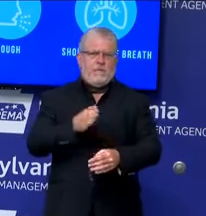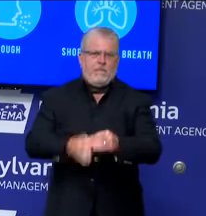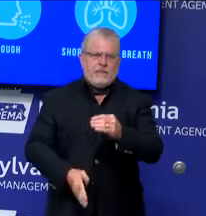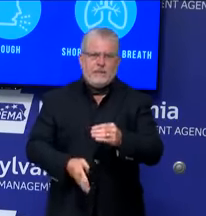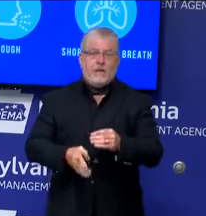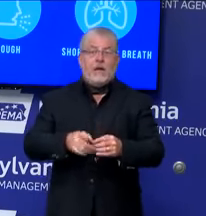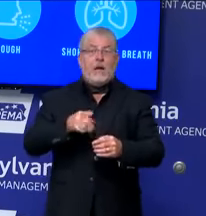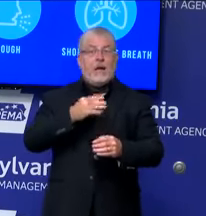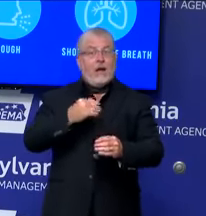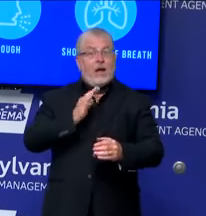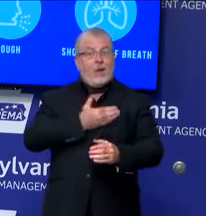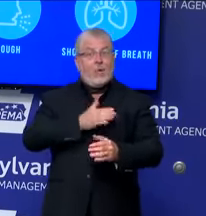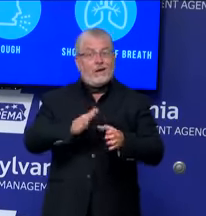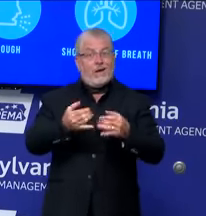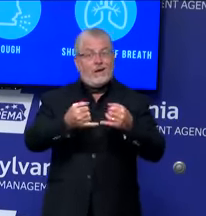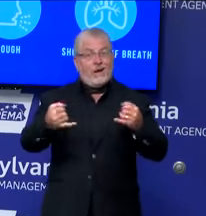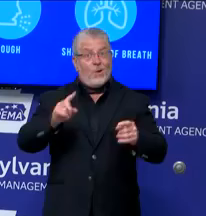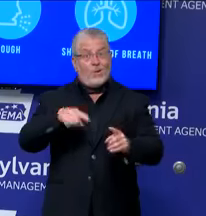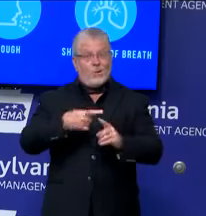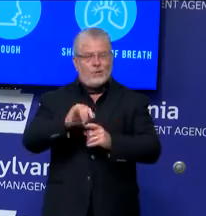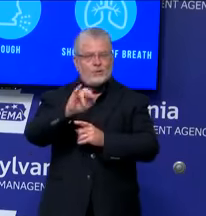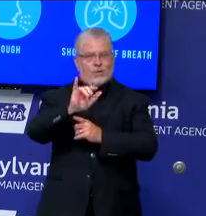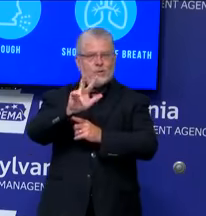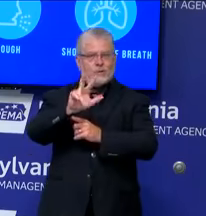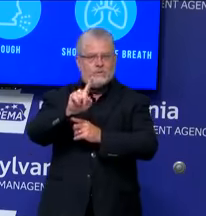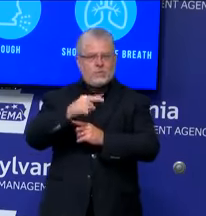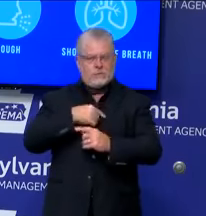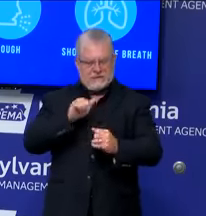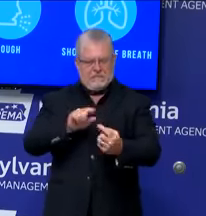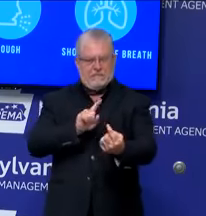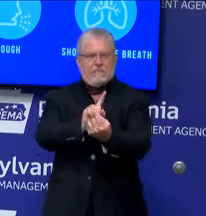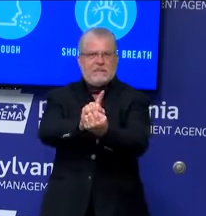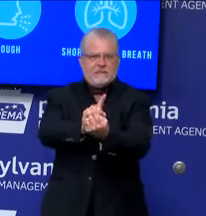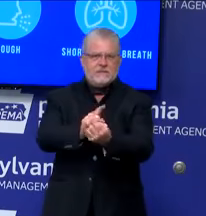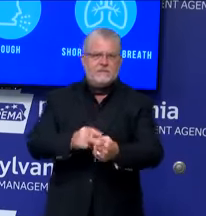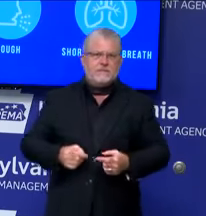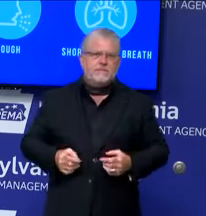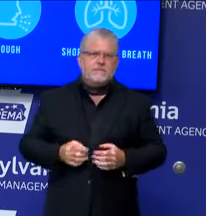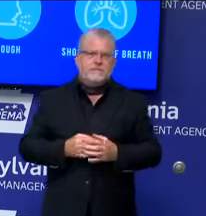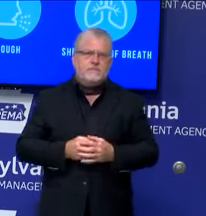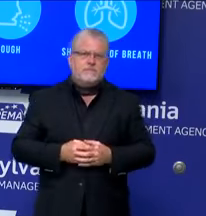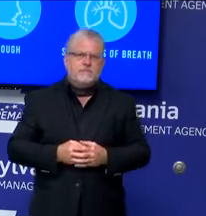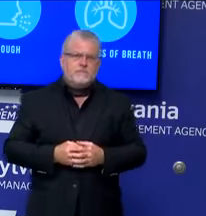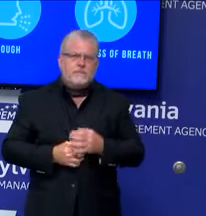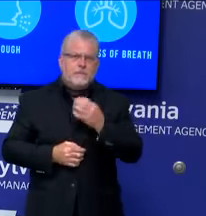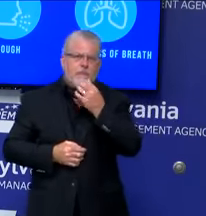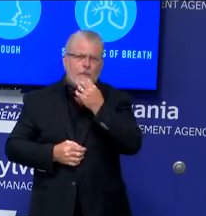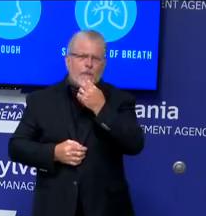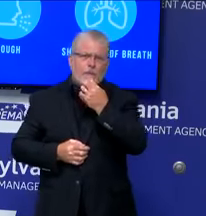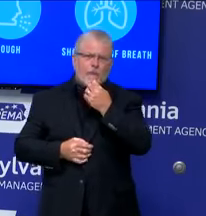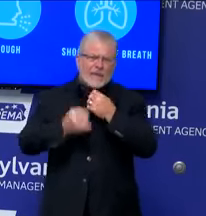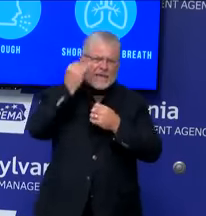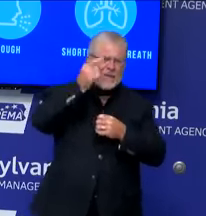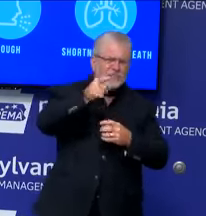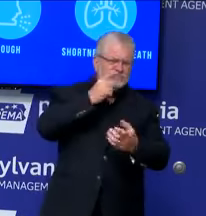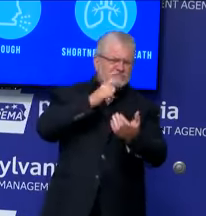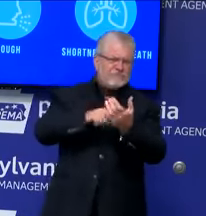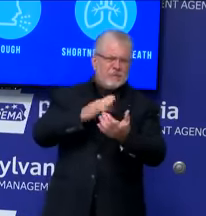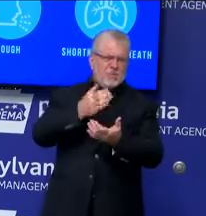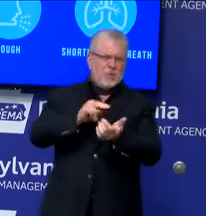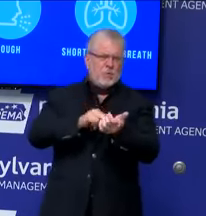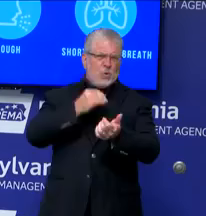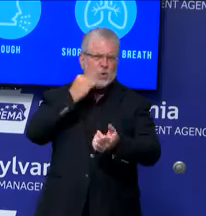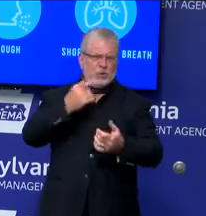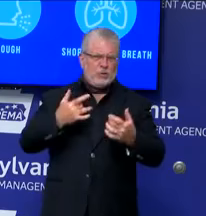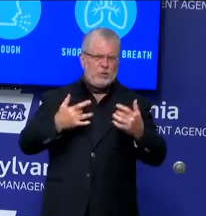deadline. If you have a concern about what is occurring in a nursing home, please speak up by filing an